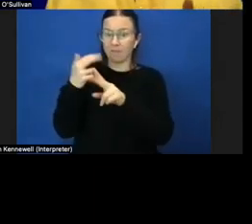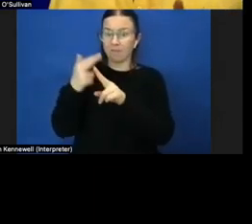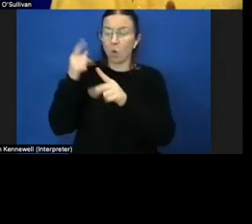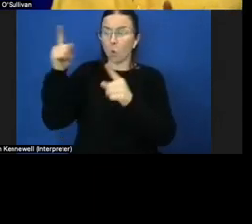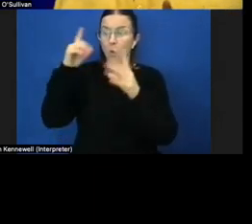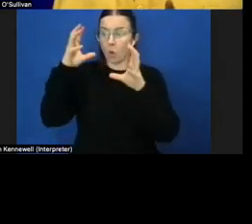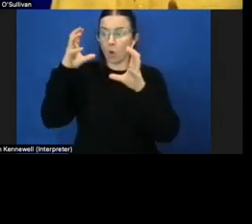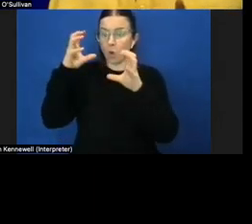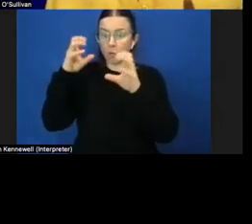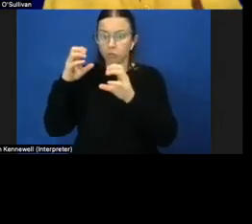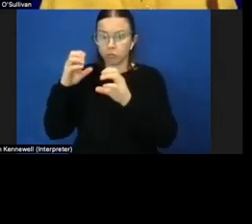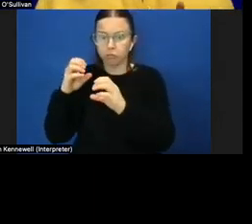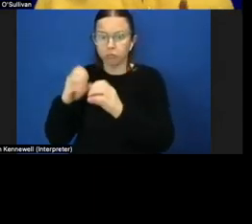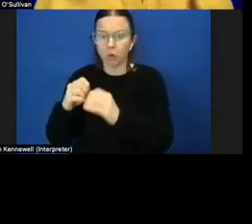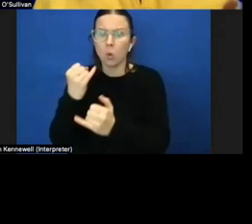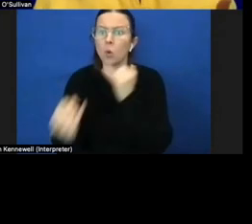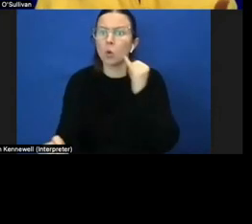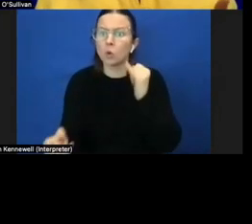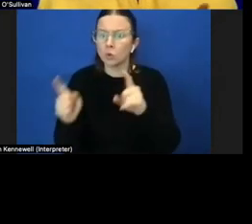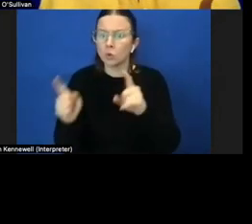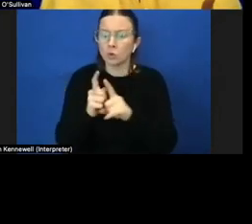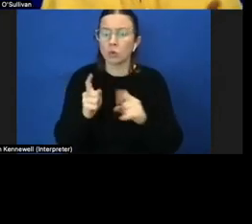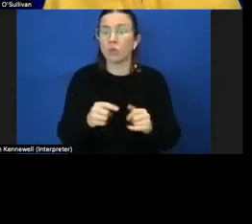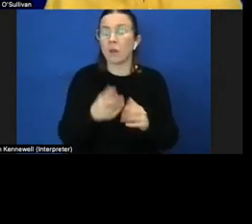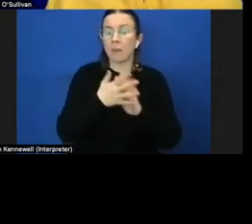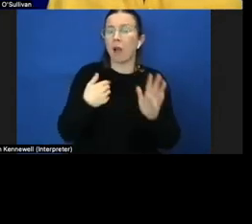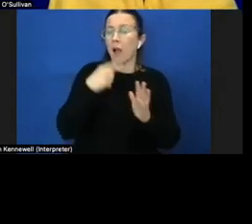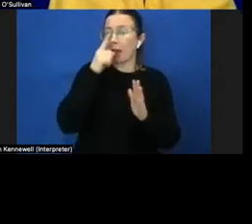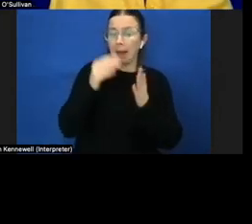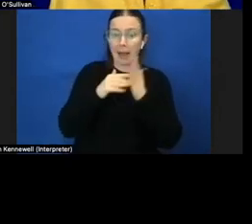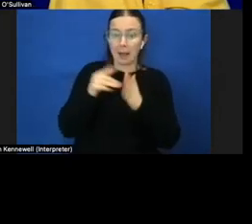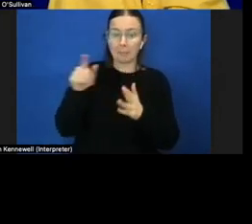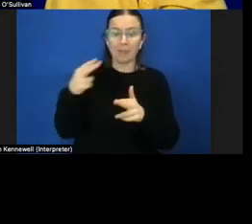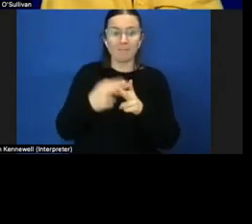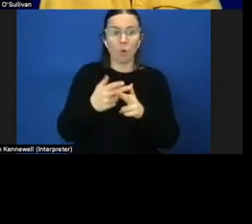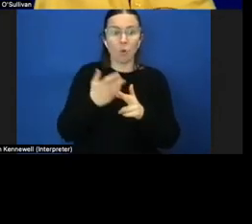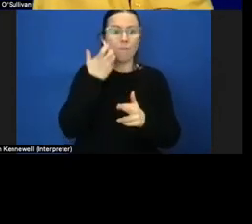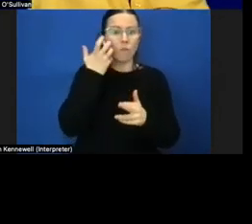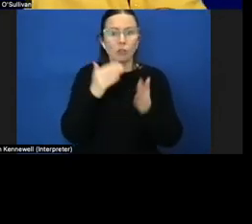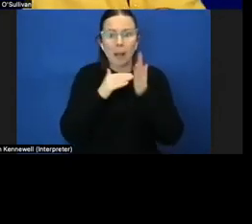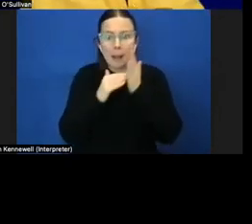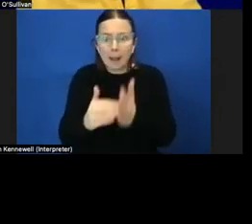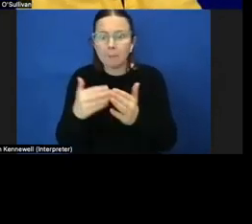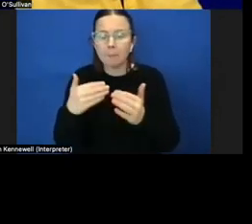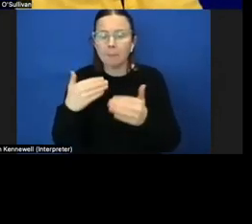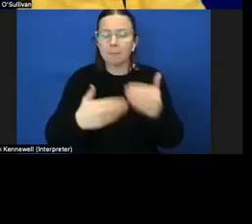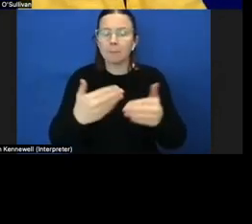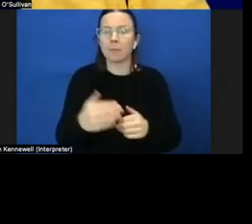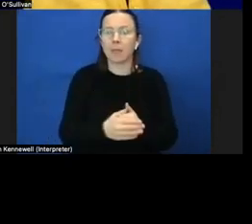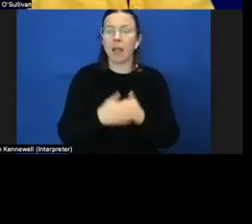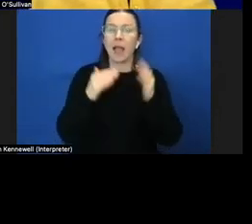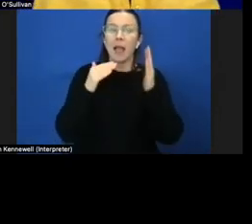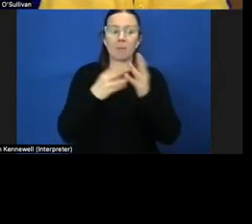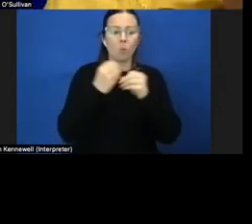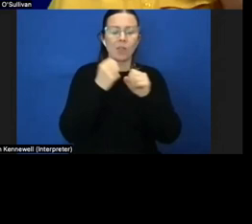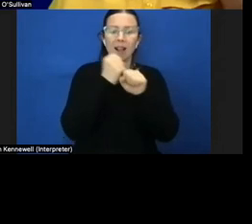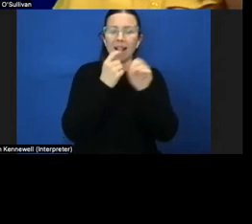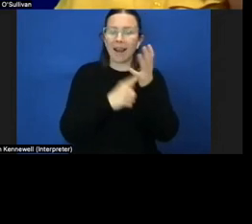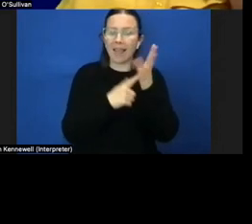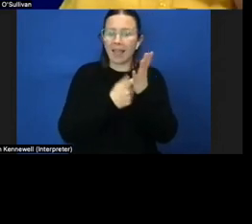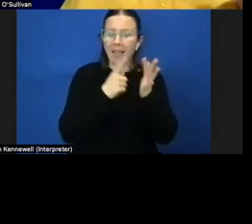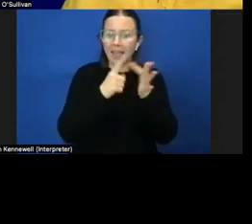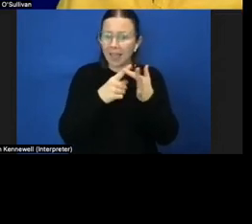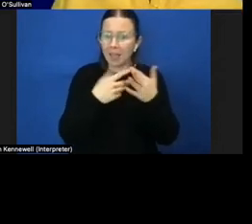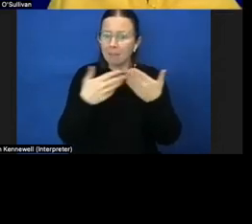vision loss so i was able to help in future proofing them assisting in glare management and understanding